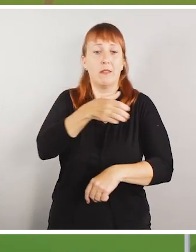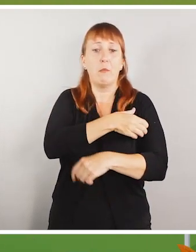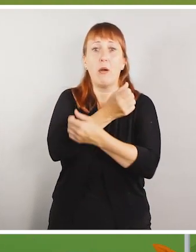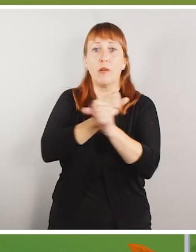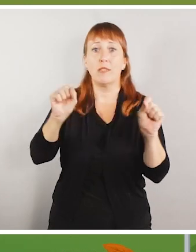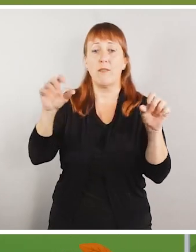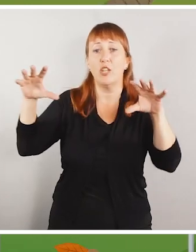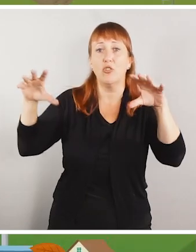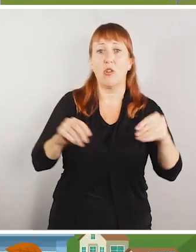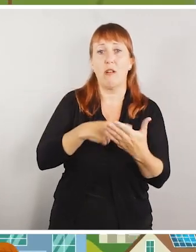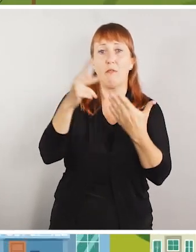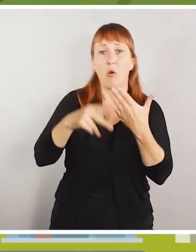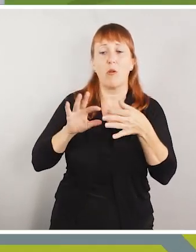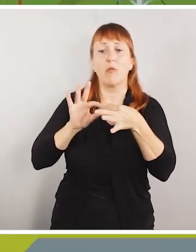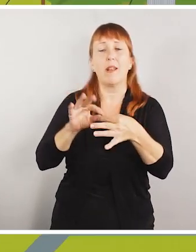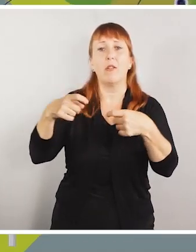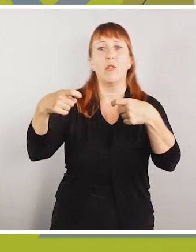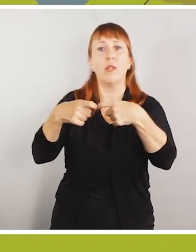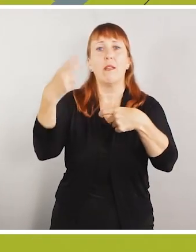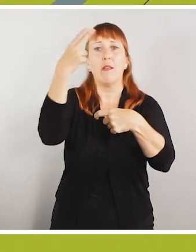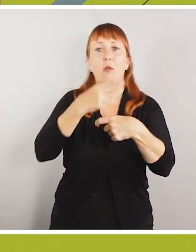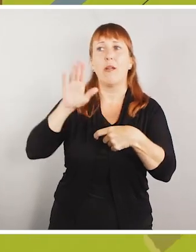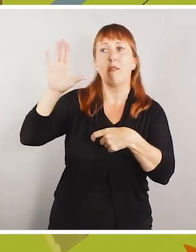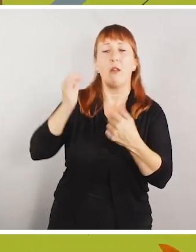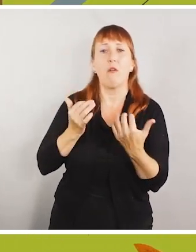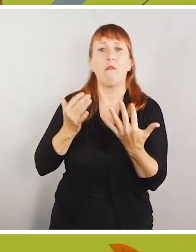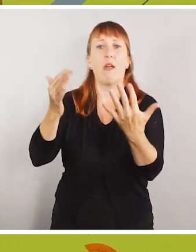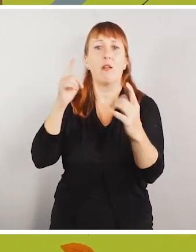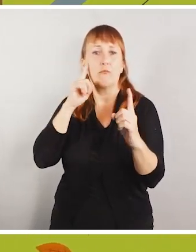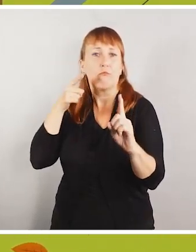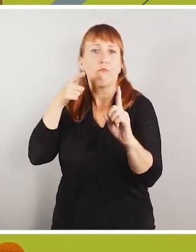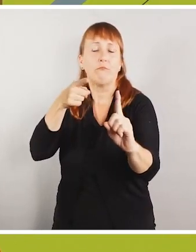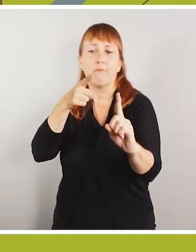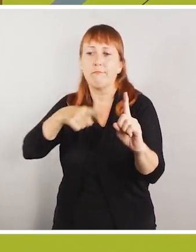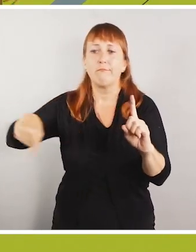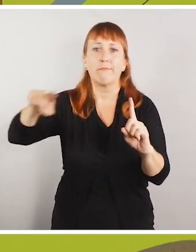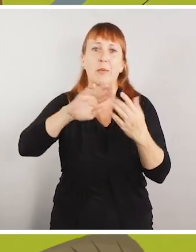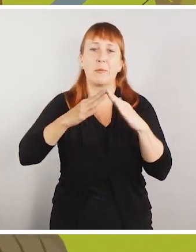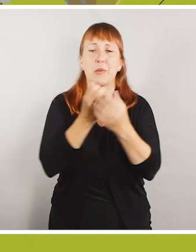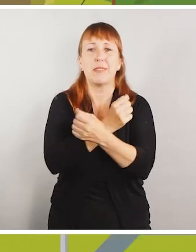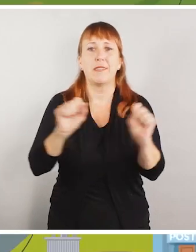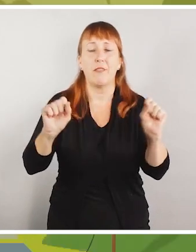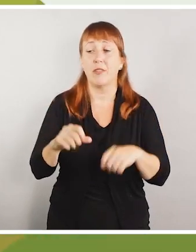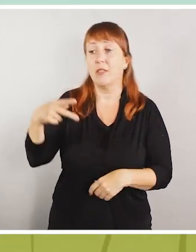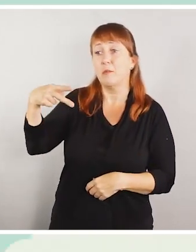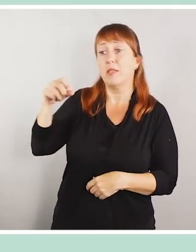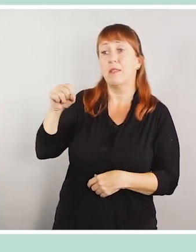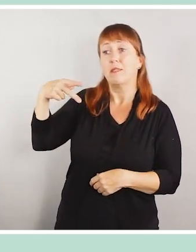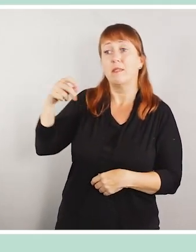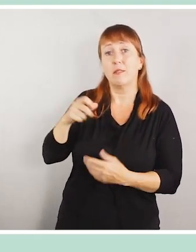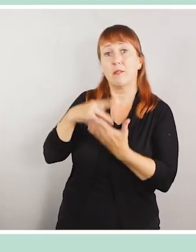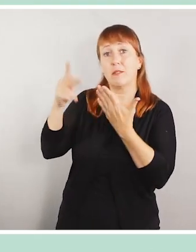for short, is part of Hawaiian Electric's Wildfire Safety Strategy, developed to help keep our community safe. The